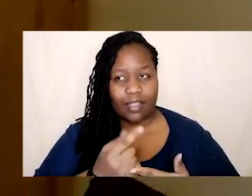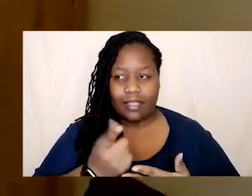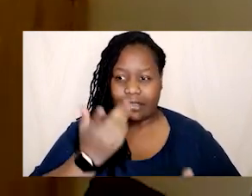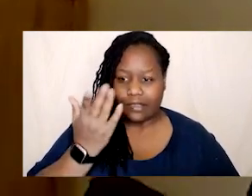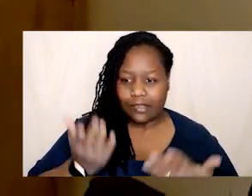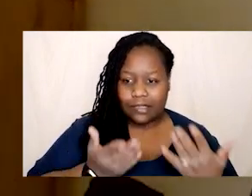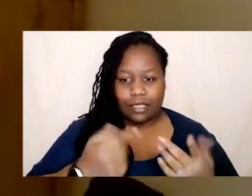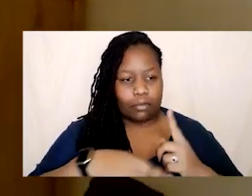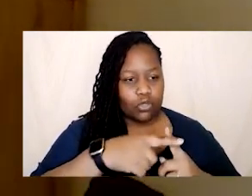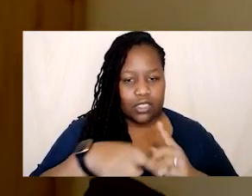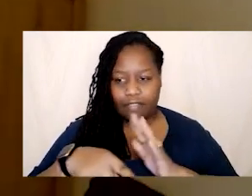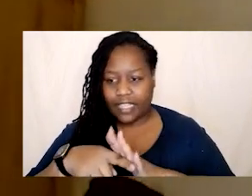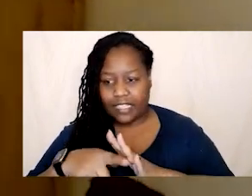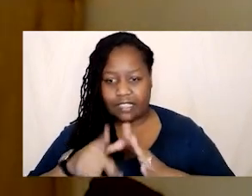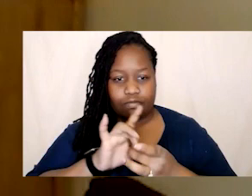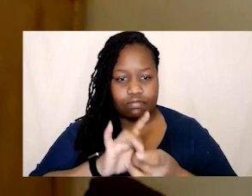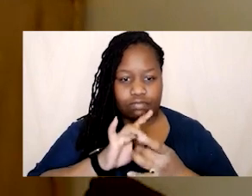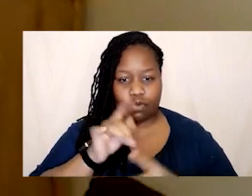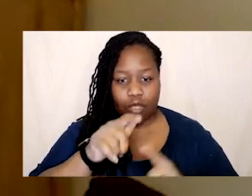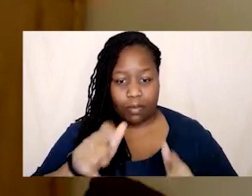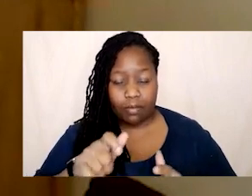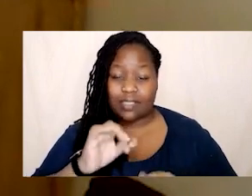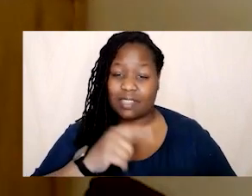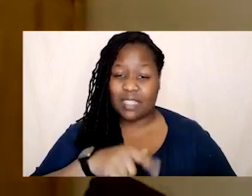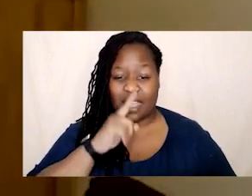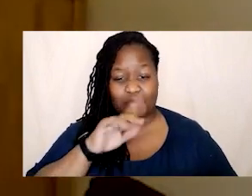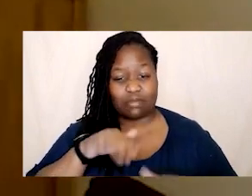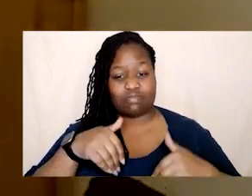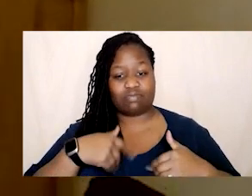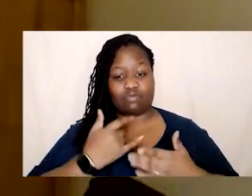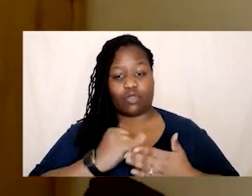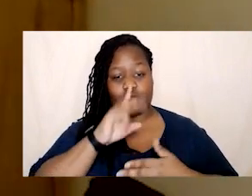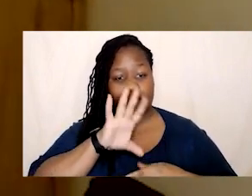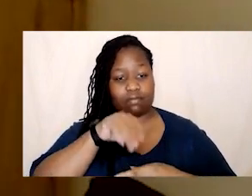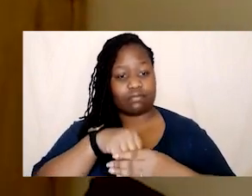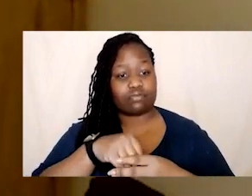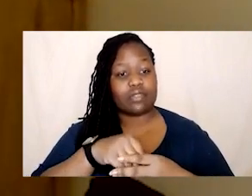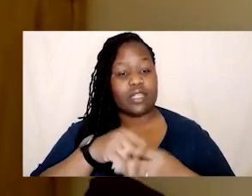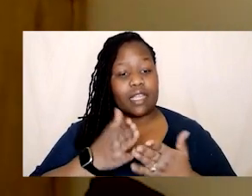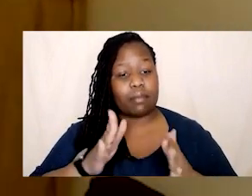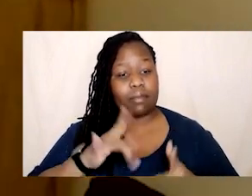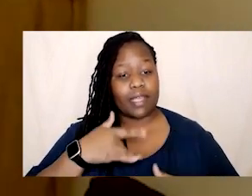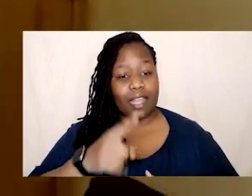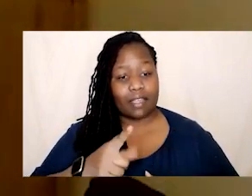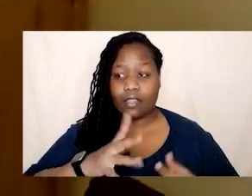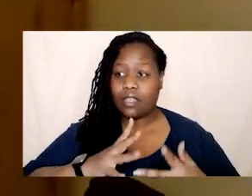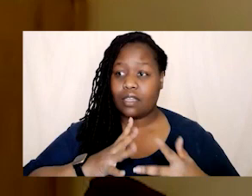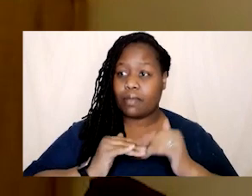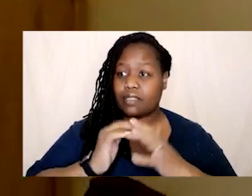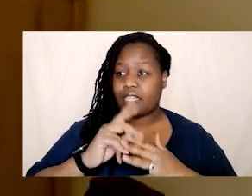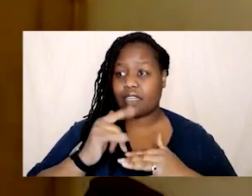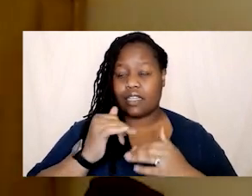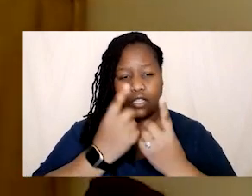up the pros and cons of engaging with others and sometimes refusing to take part in public life full stop it's building a personalized toolkit